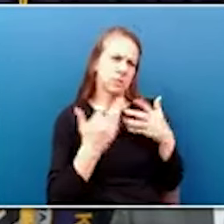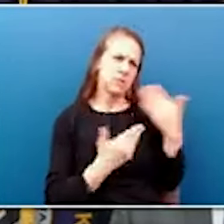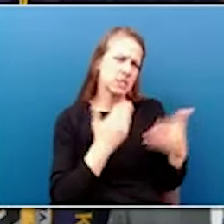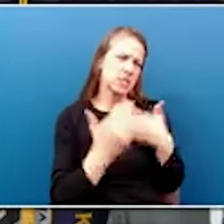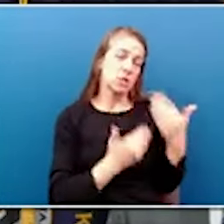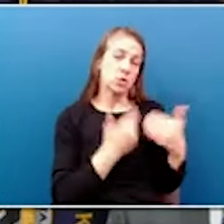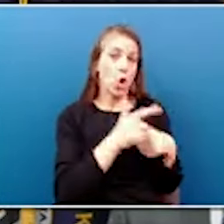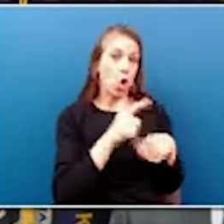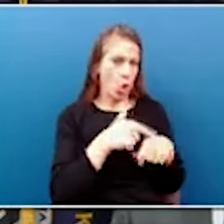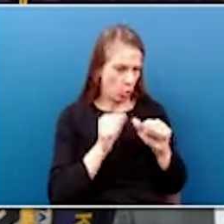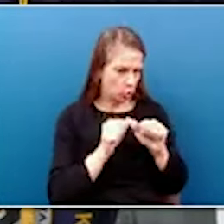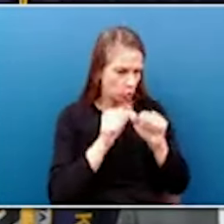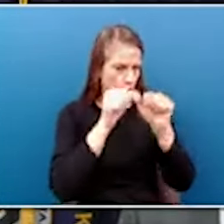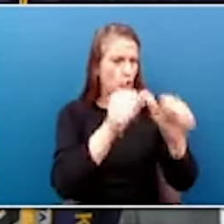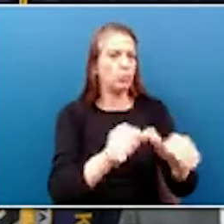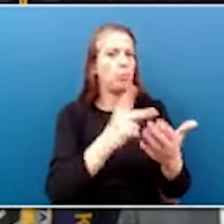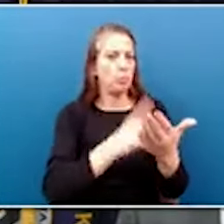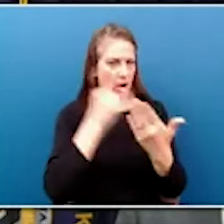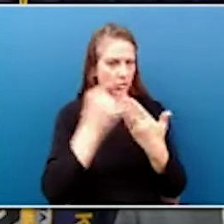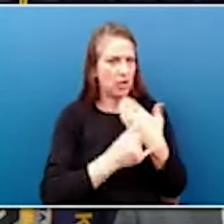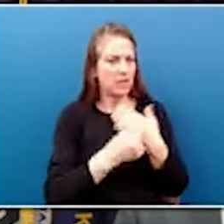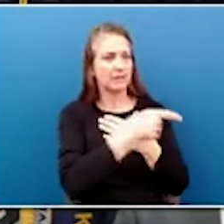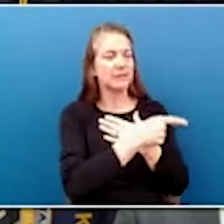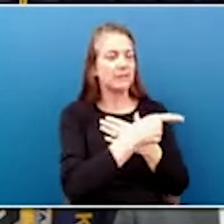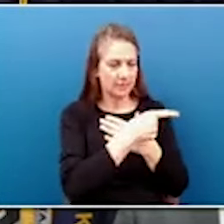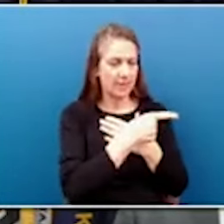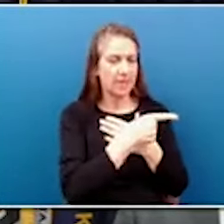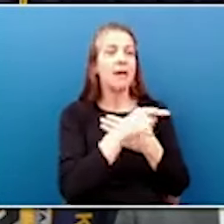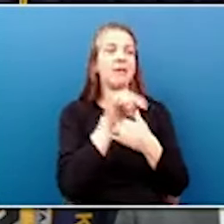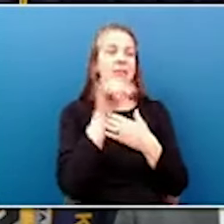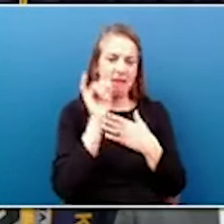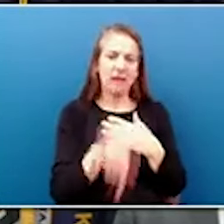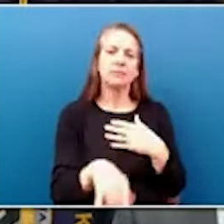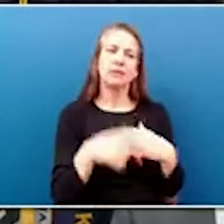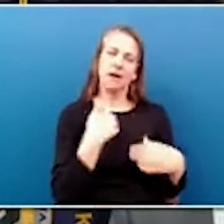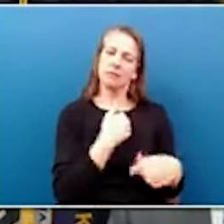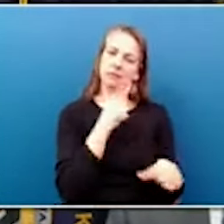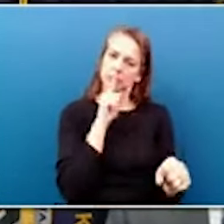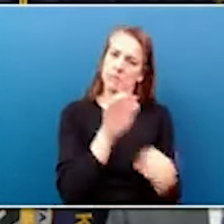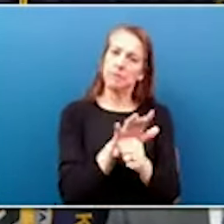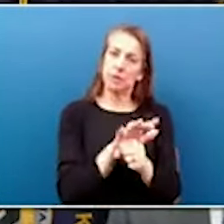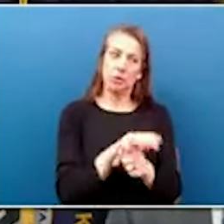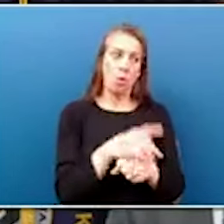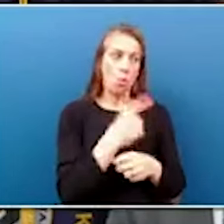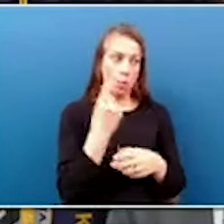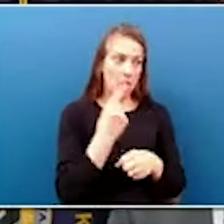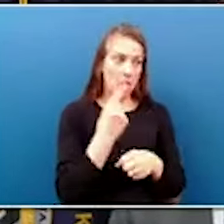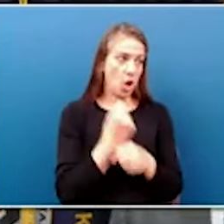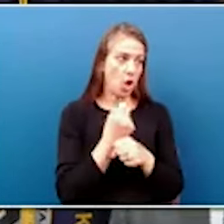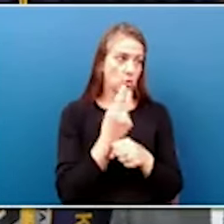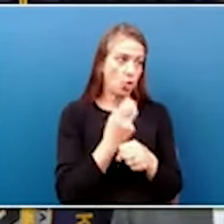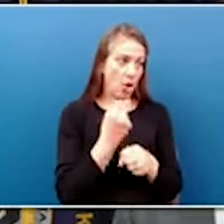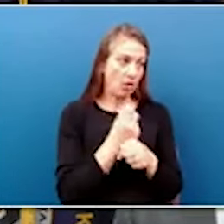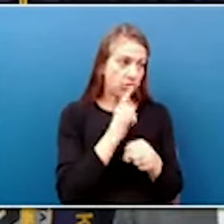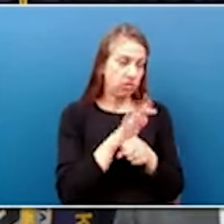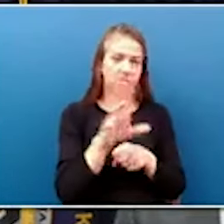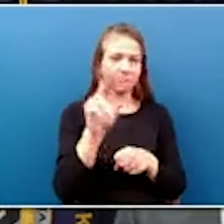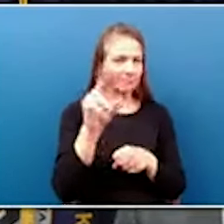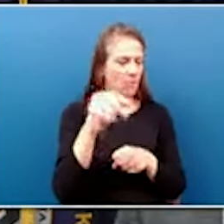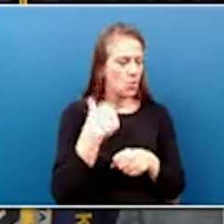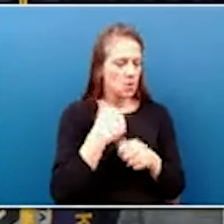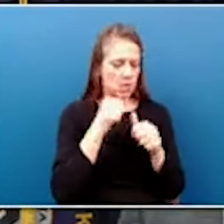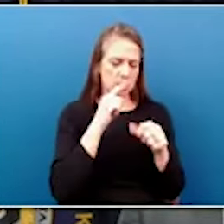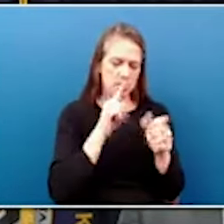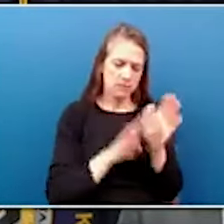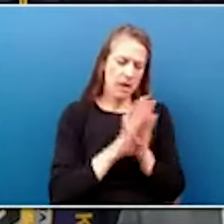term project. And that's the the part of this. This is a commitment that's not just several years. This is a development process that will take seven